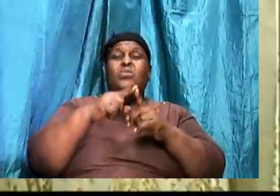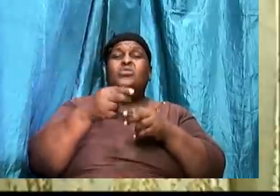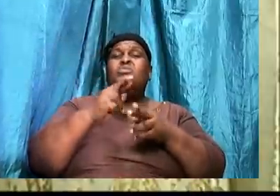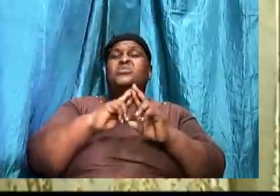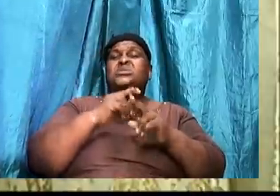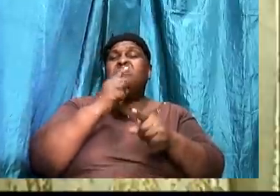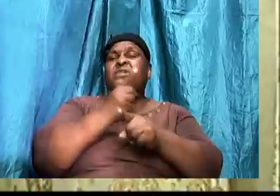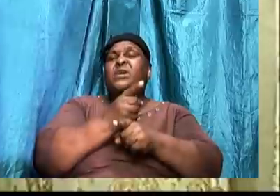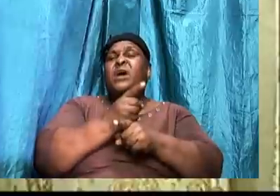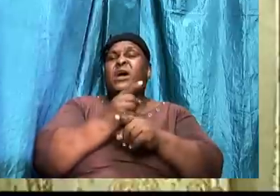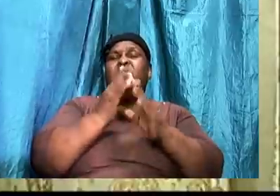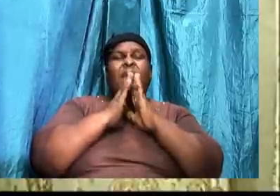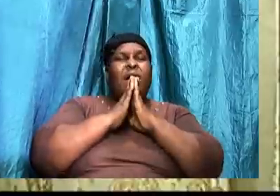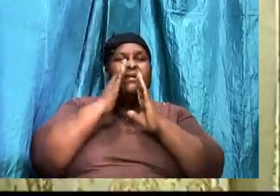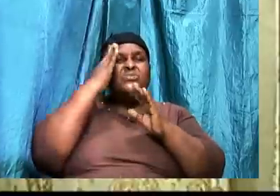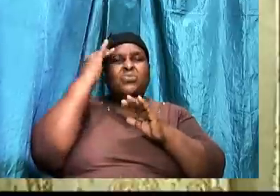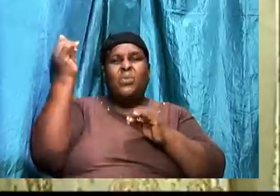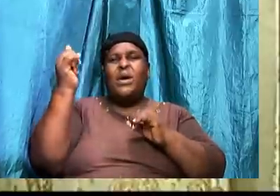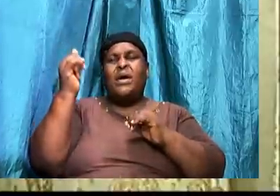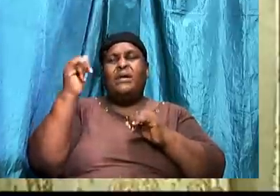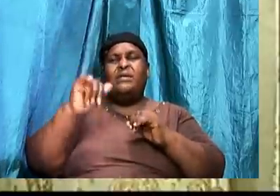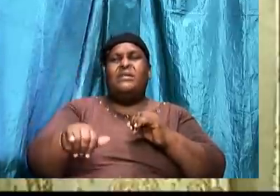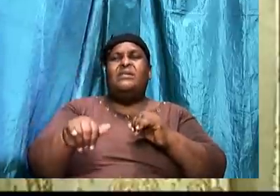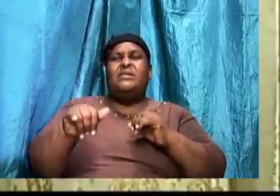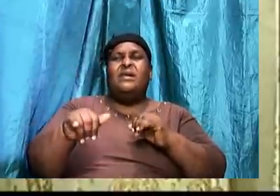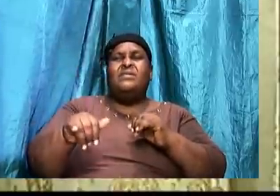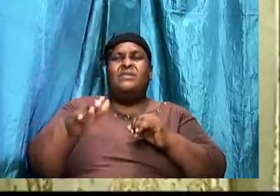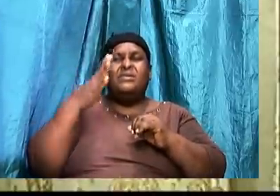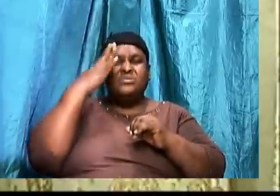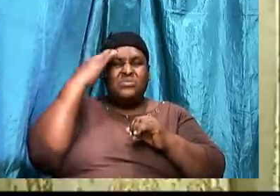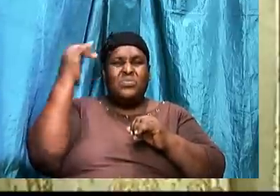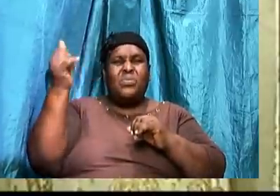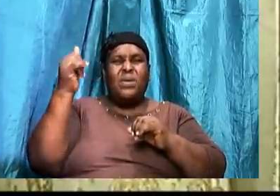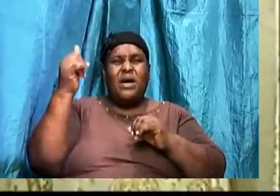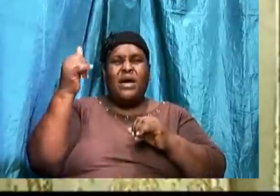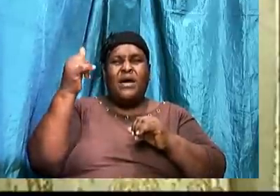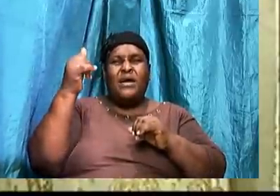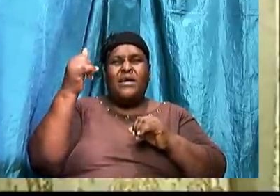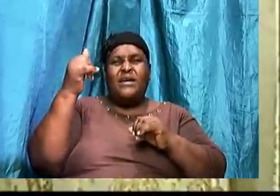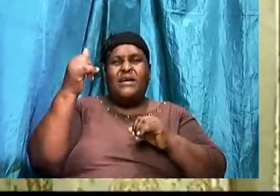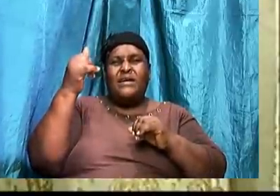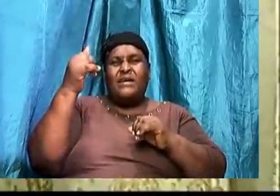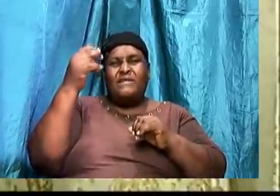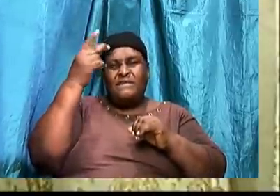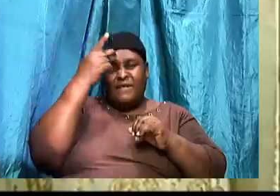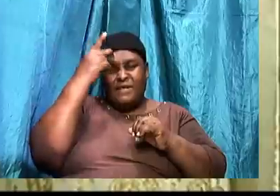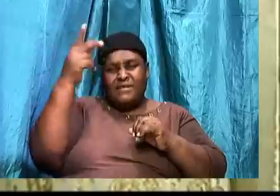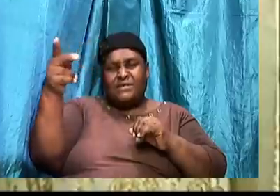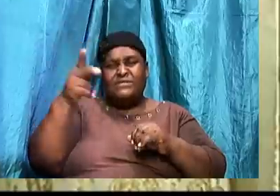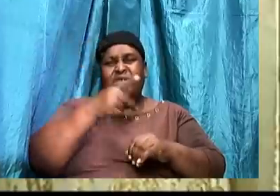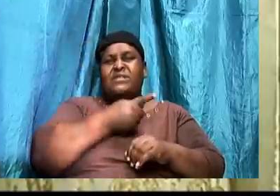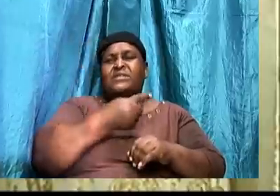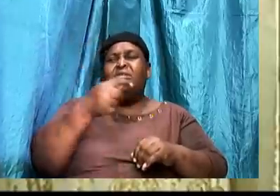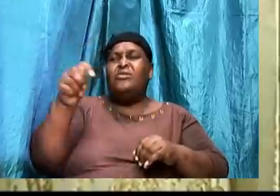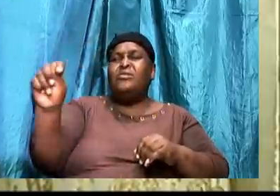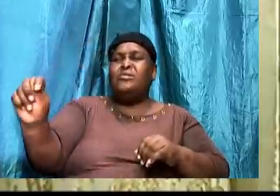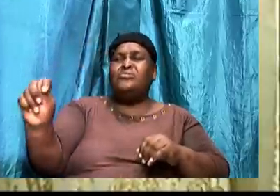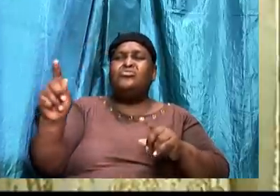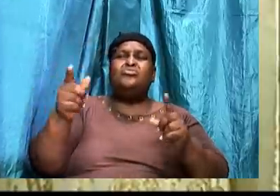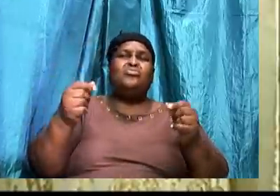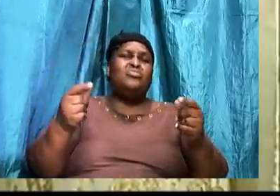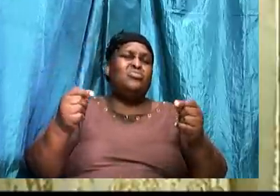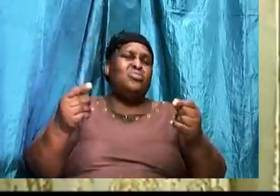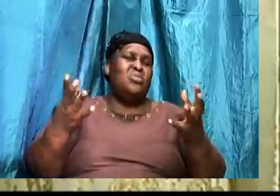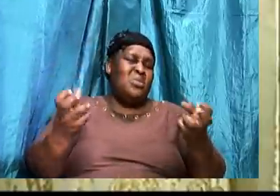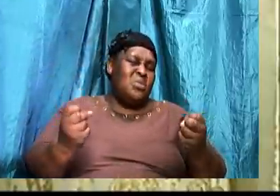that. You ask why. And, that is what philosophers do. Because, they want to get to the end point. But,